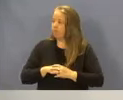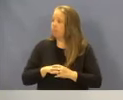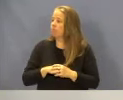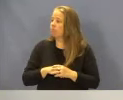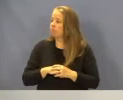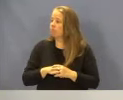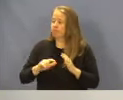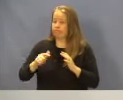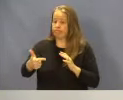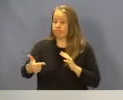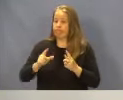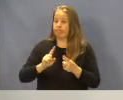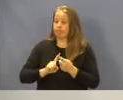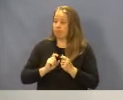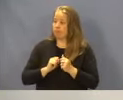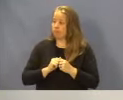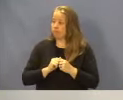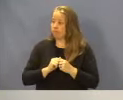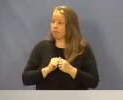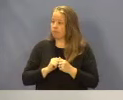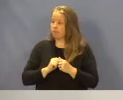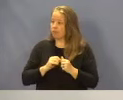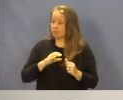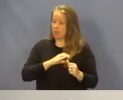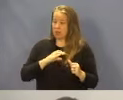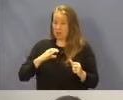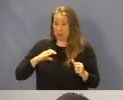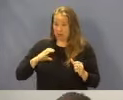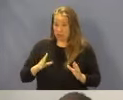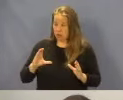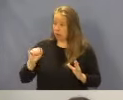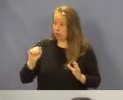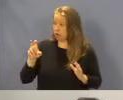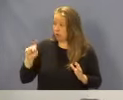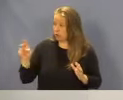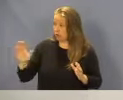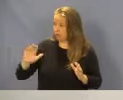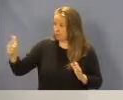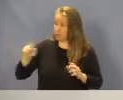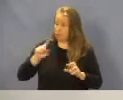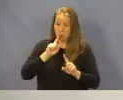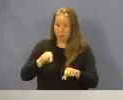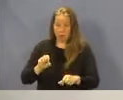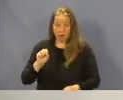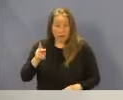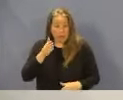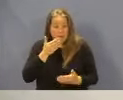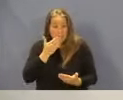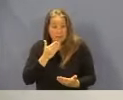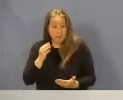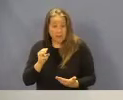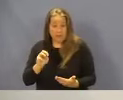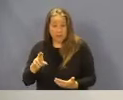turn it over to Commissioner Carlson for his report. right. Thank you, Mr. Chairman.